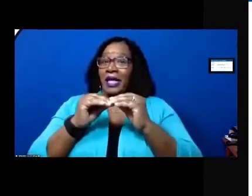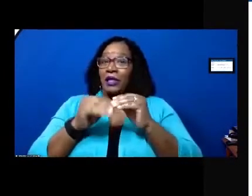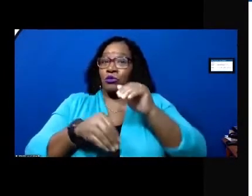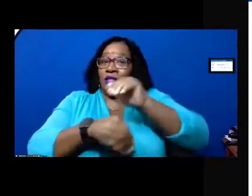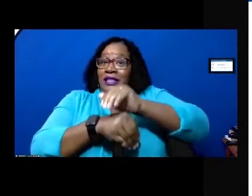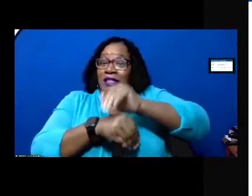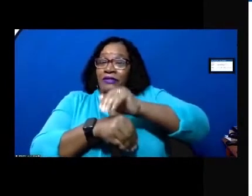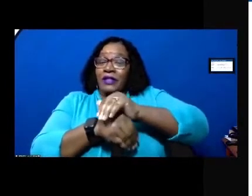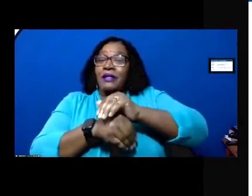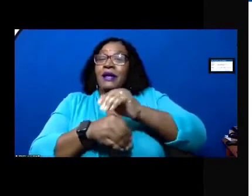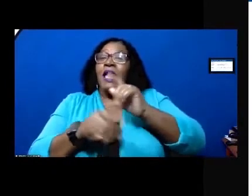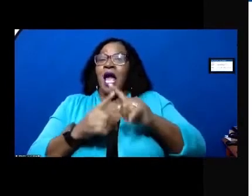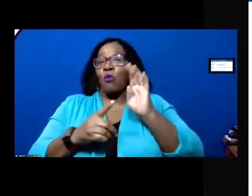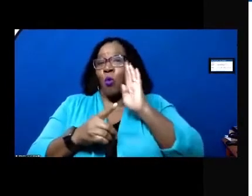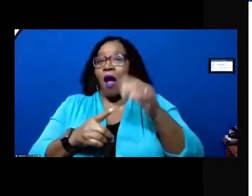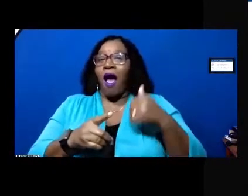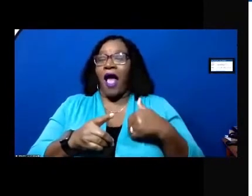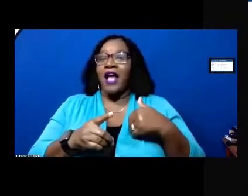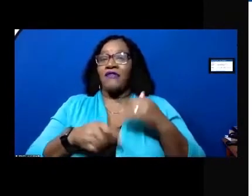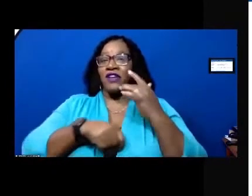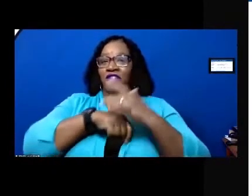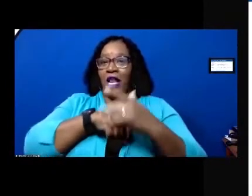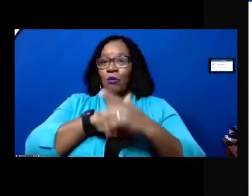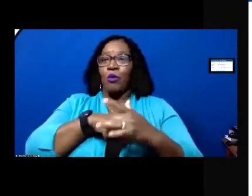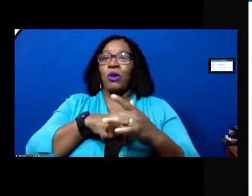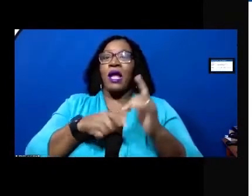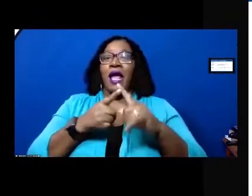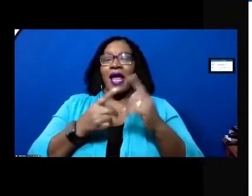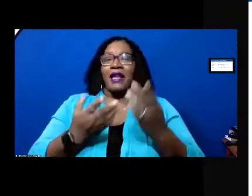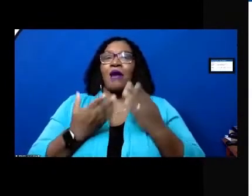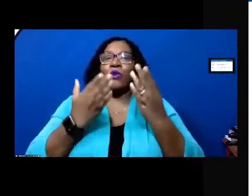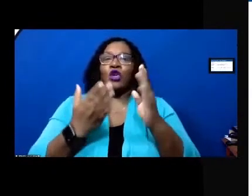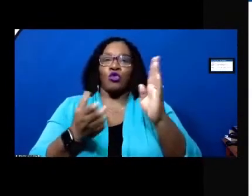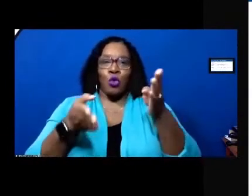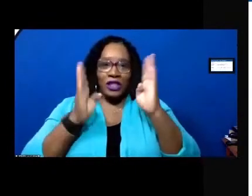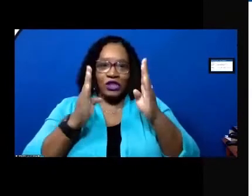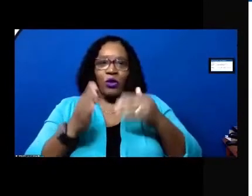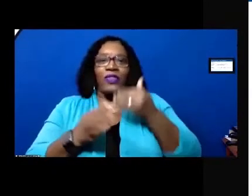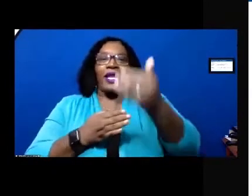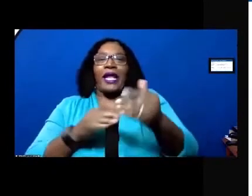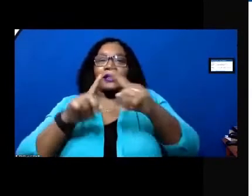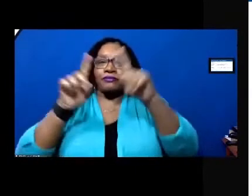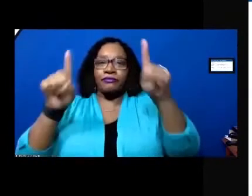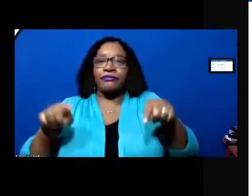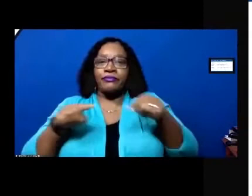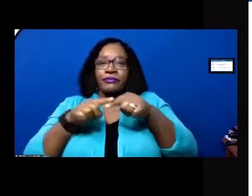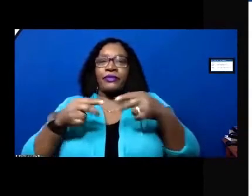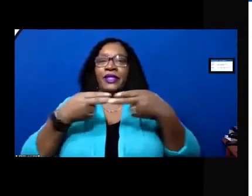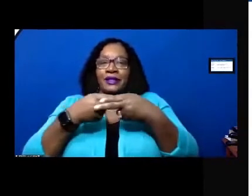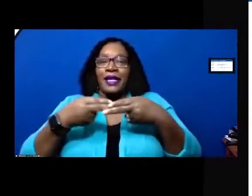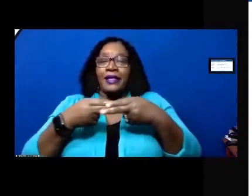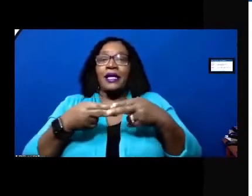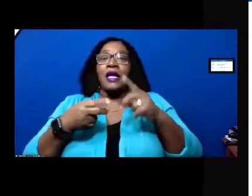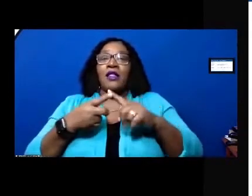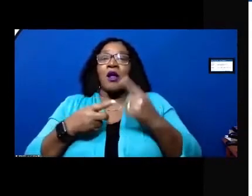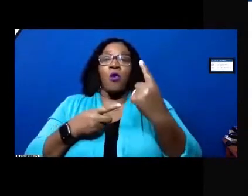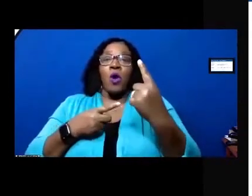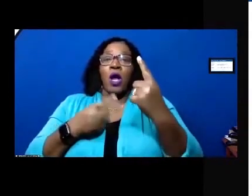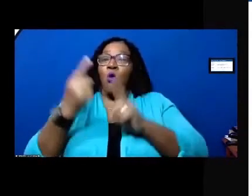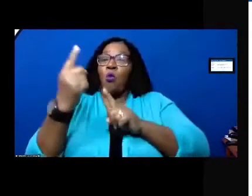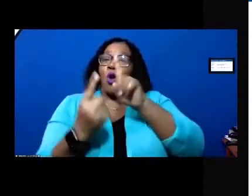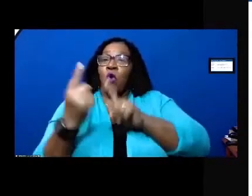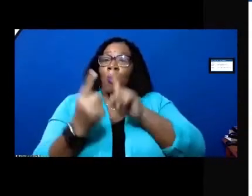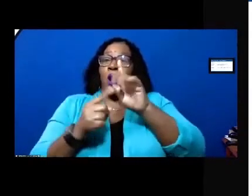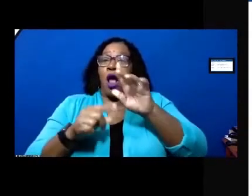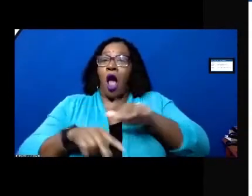we will have available and i'll i'll bring that to your attention on the next slide um one-on-one appointments so we